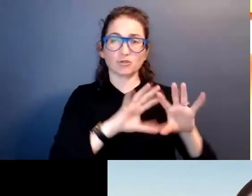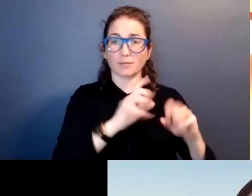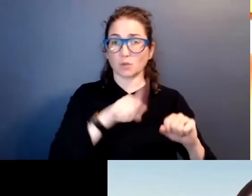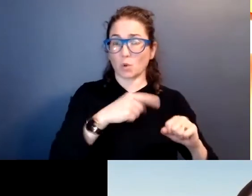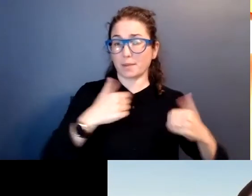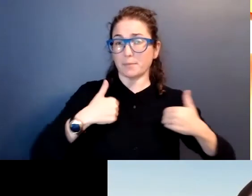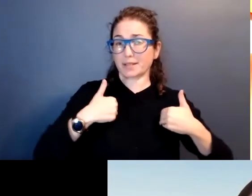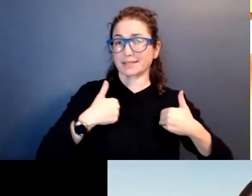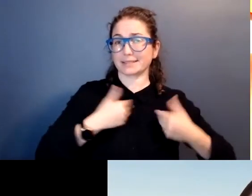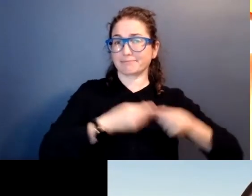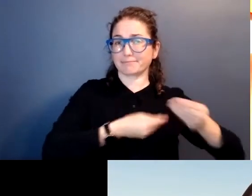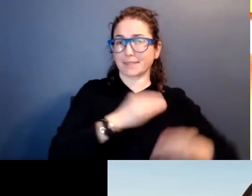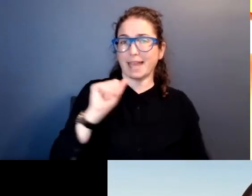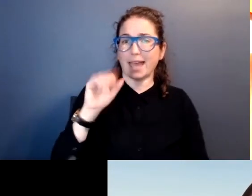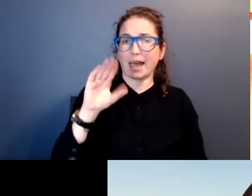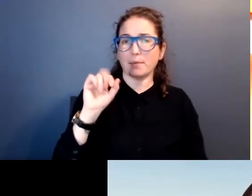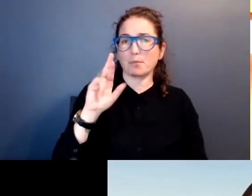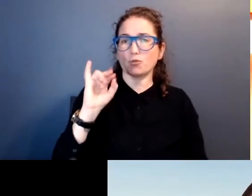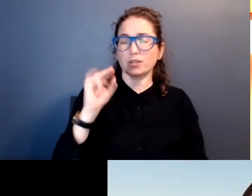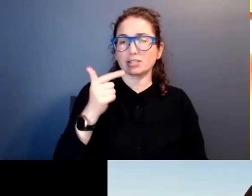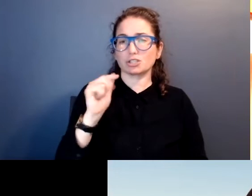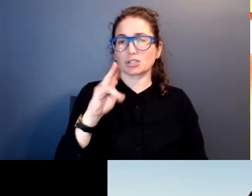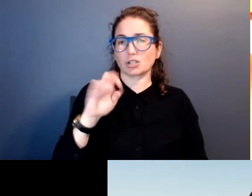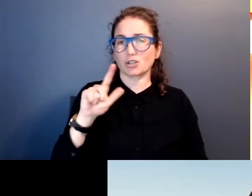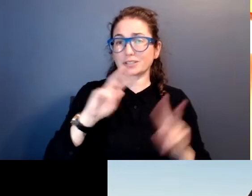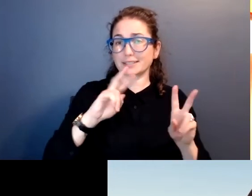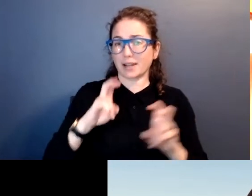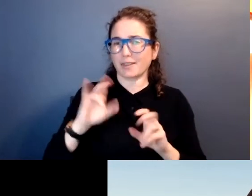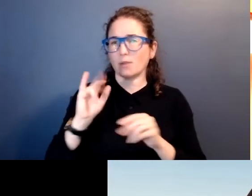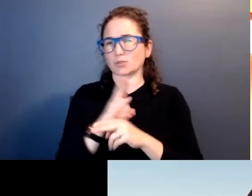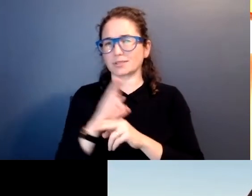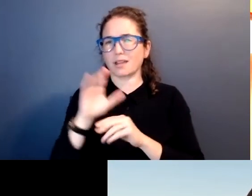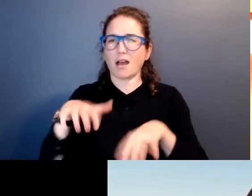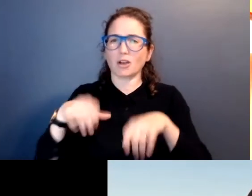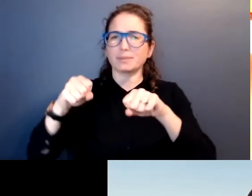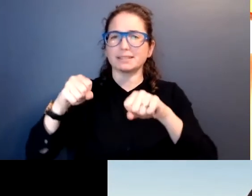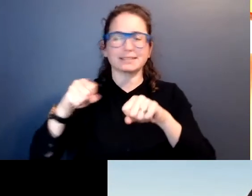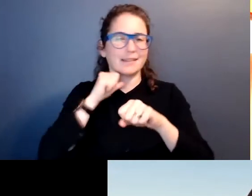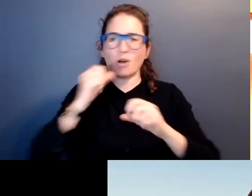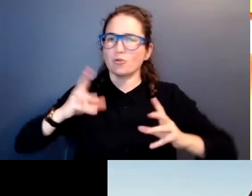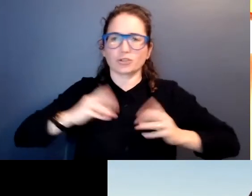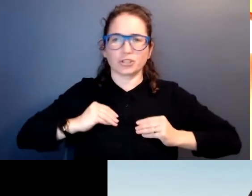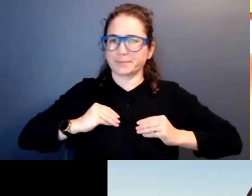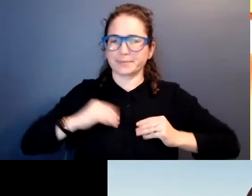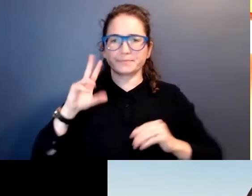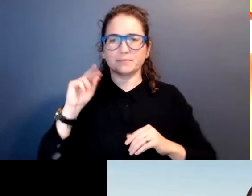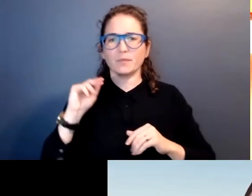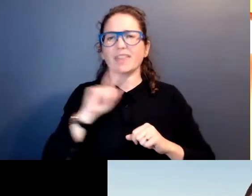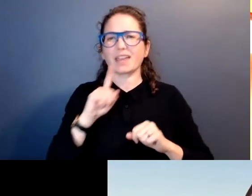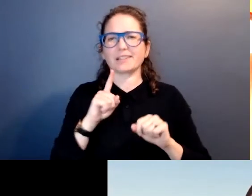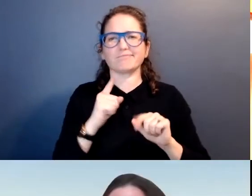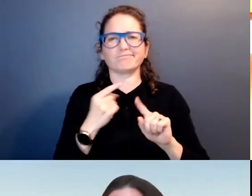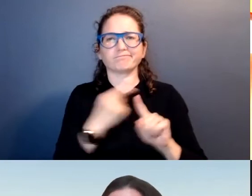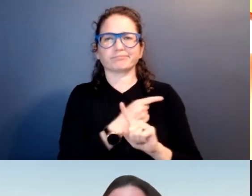Aboriginal title, which was used in occupancy and not ownership. So they moved away from that